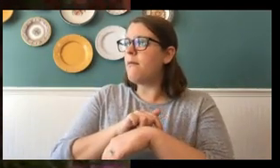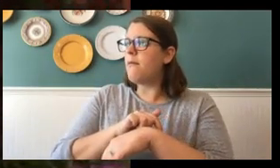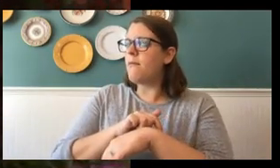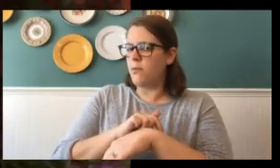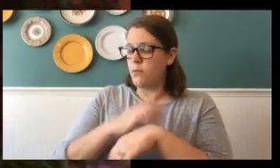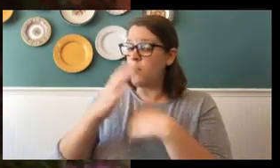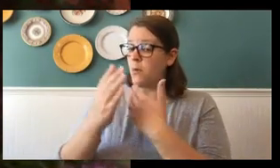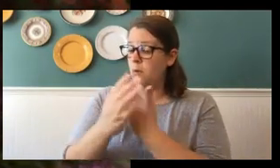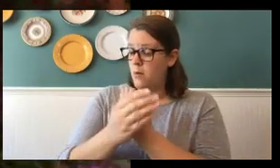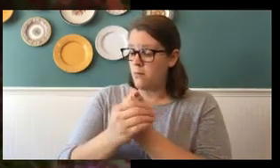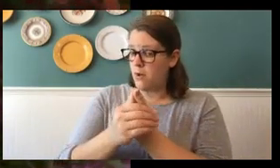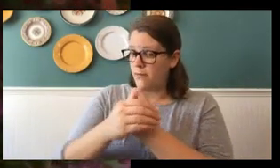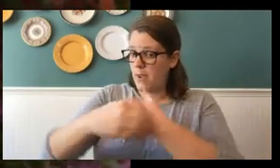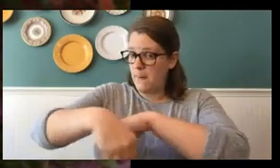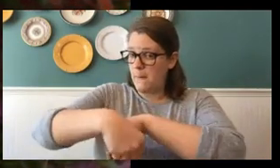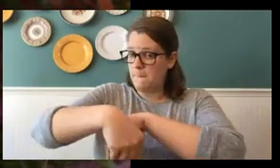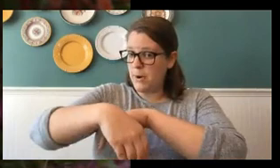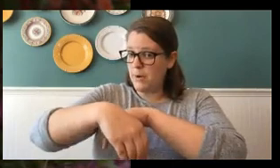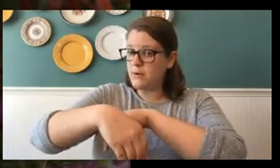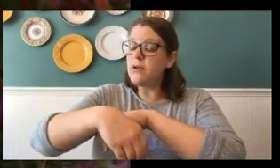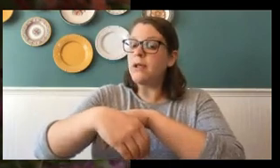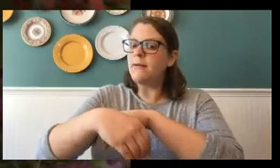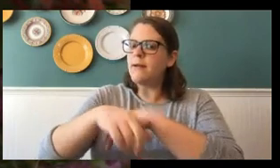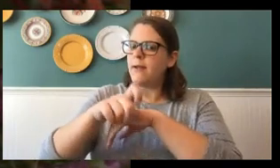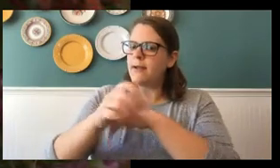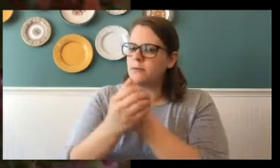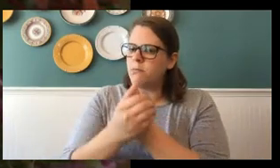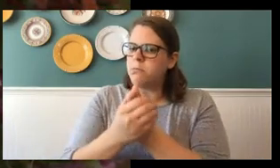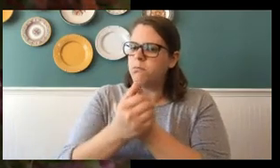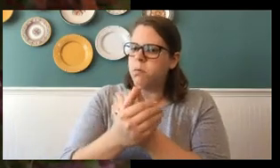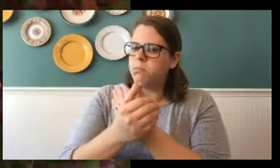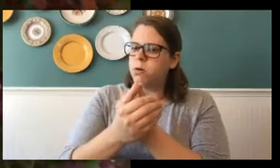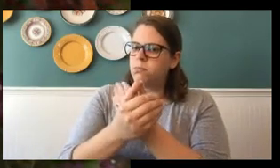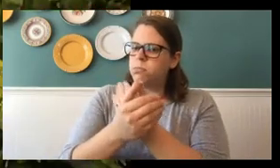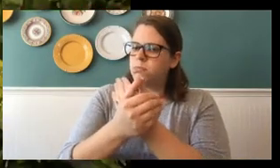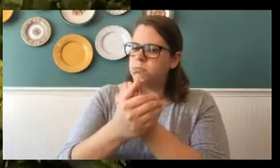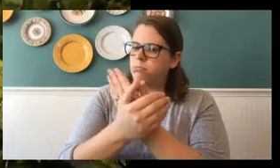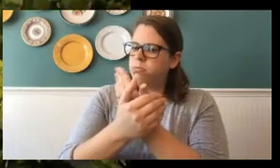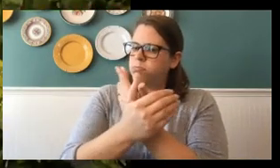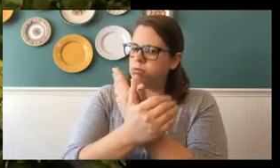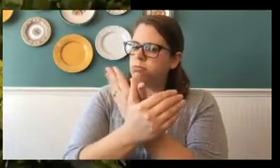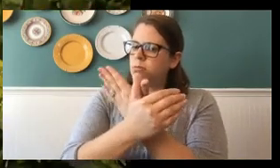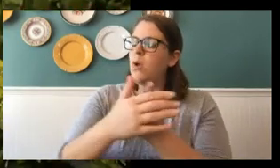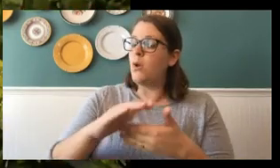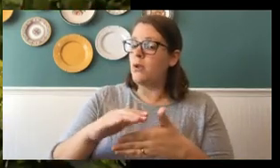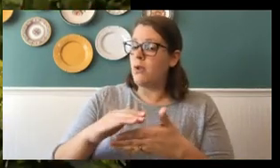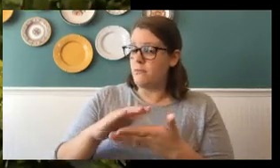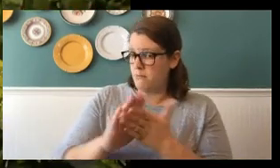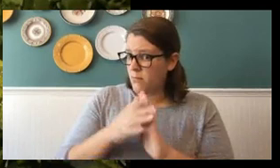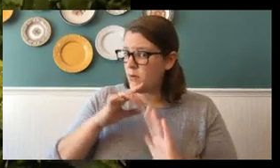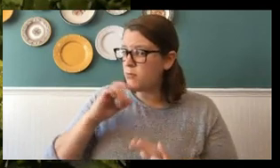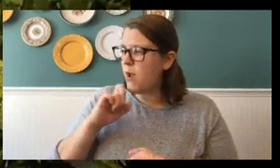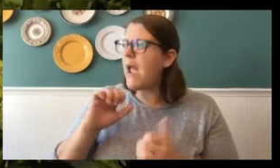comes out of its chrysalis, to pump its wings and get dry before it can fly? Marla, that's a really good question.